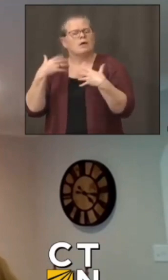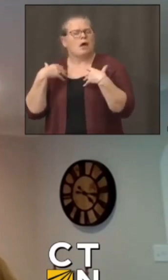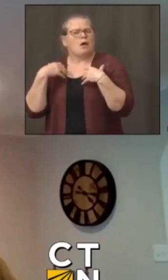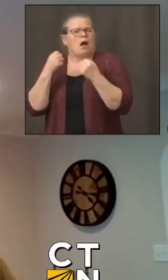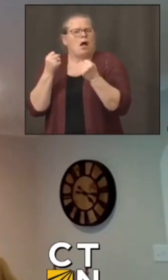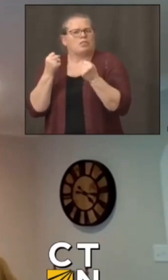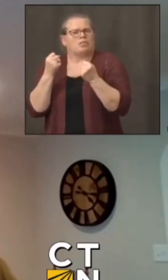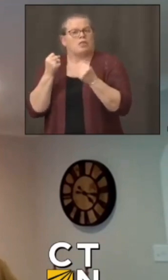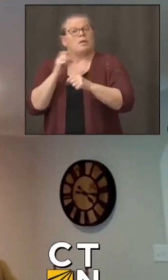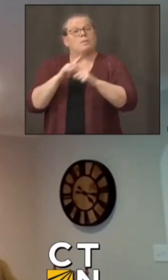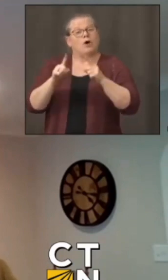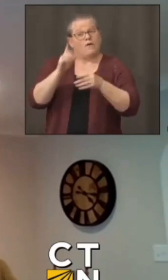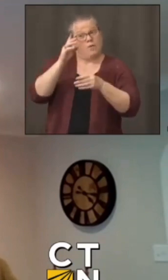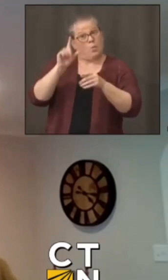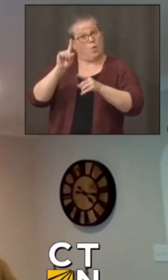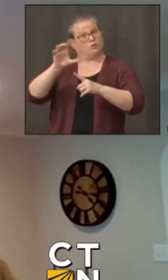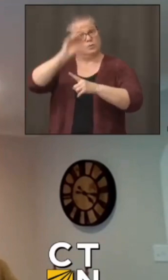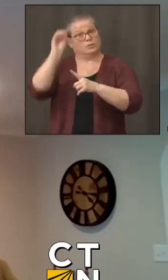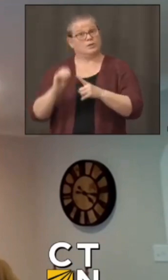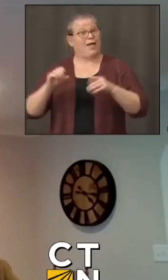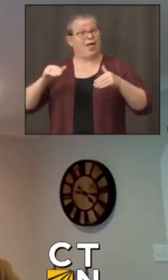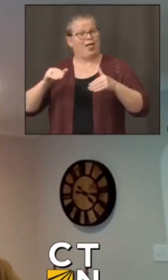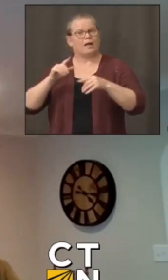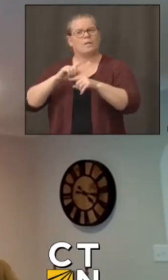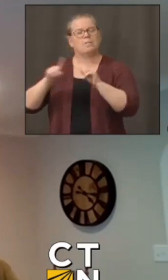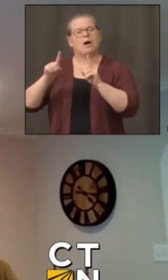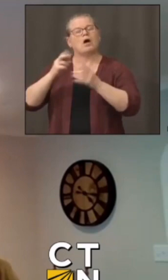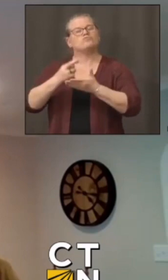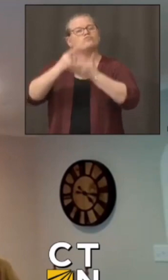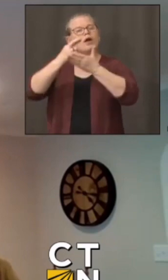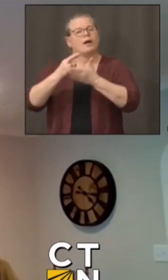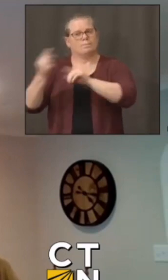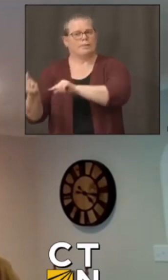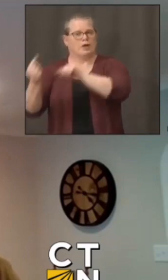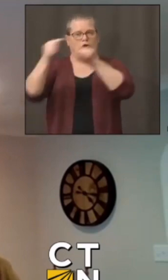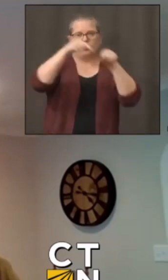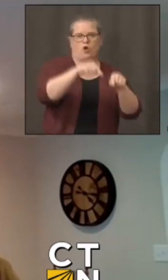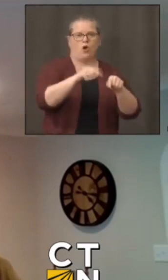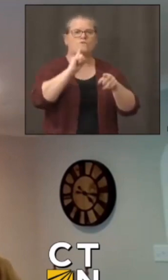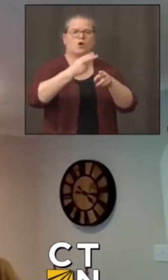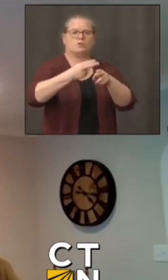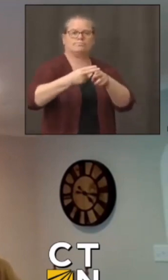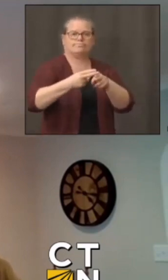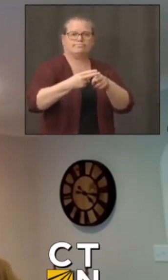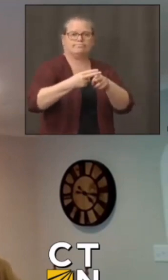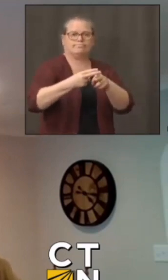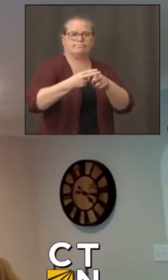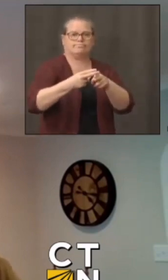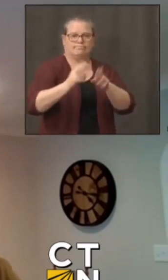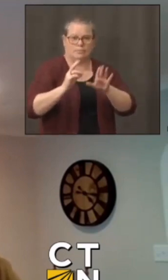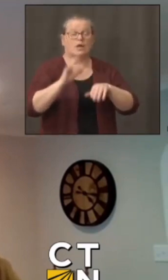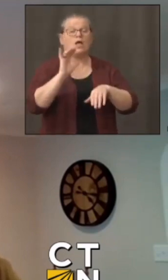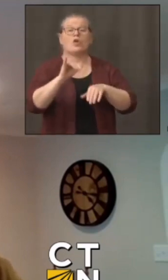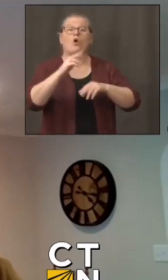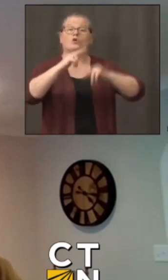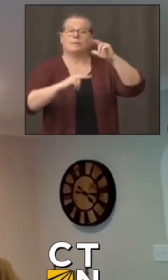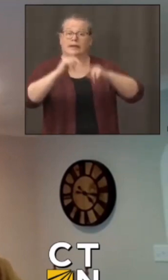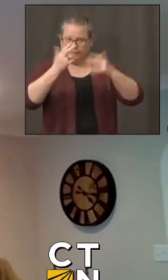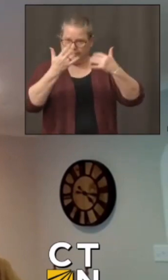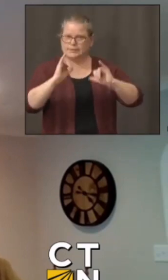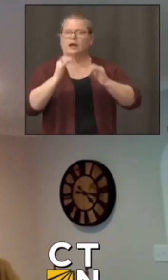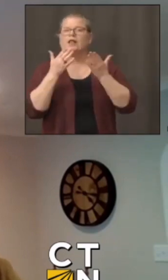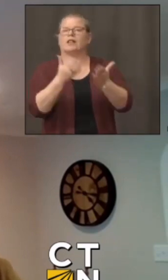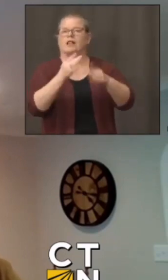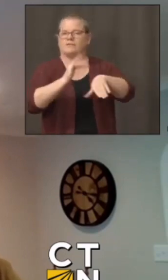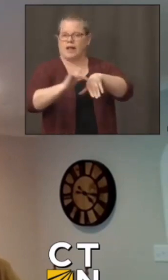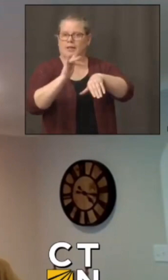additional care um but didn't need a hospital level of care we have kept those facilities available and if needed um